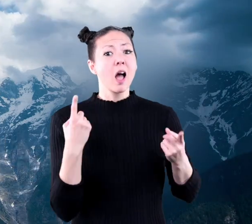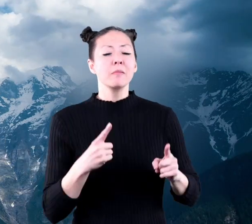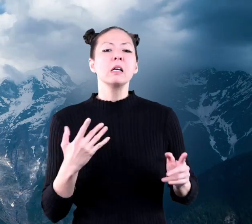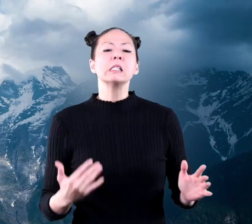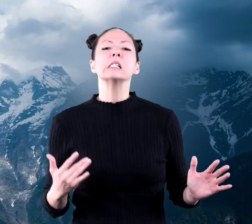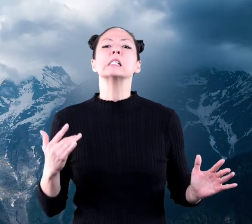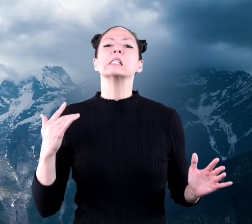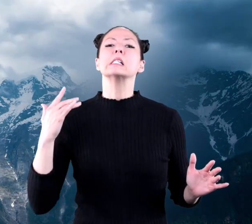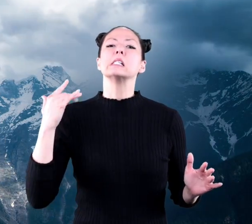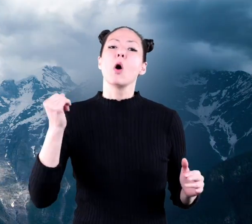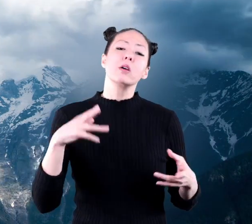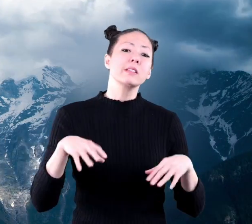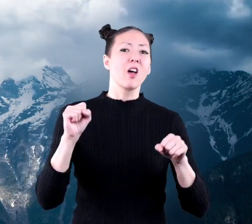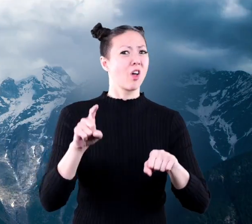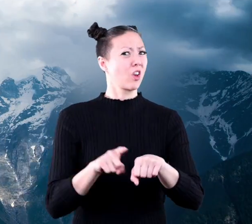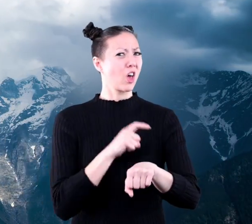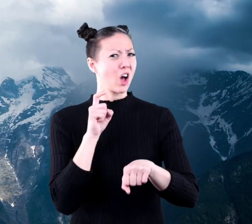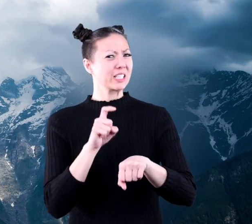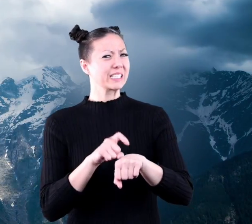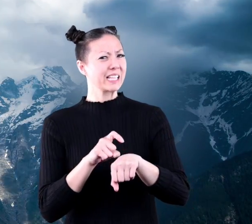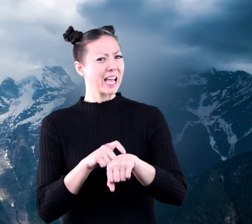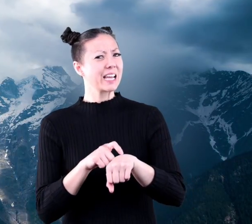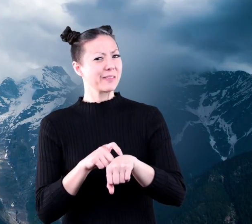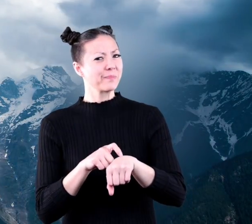gradually or takes a long time.